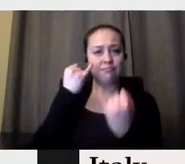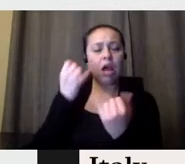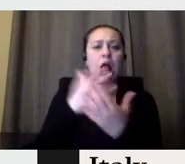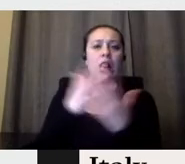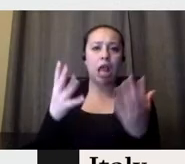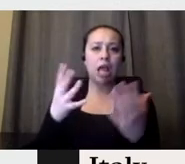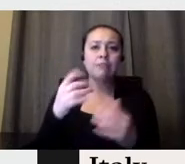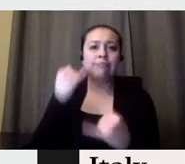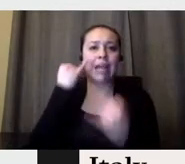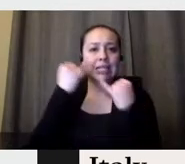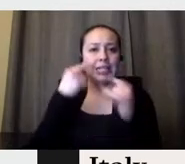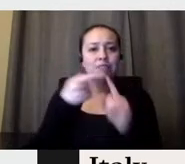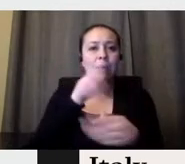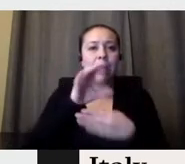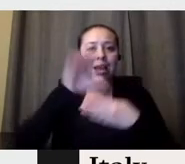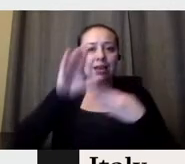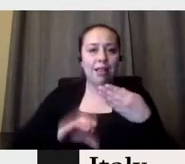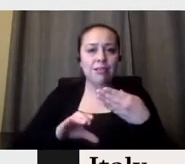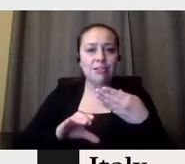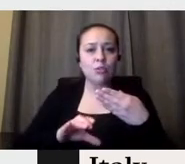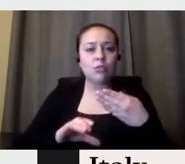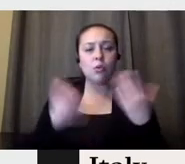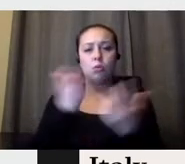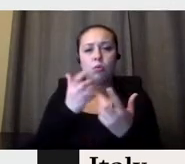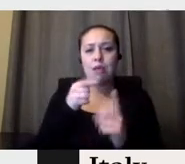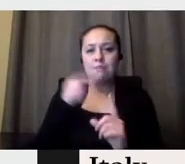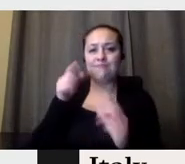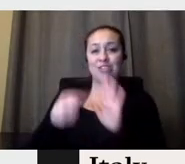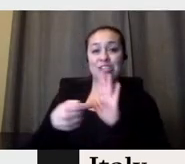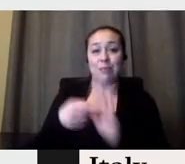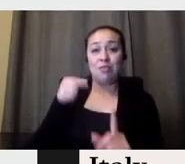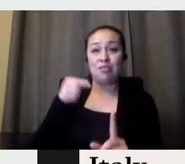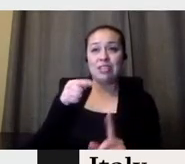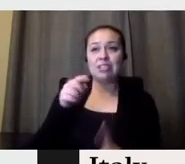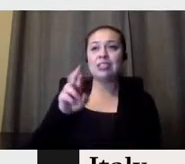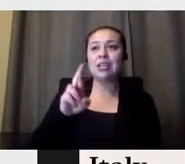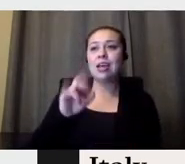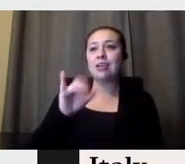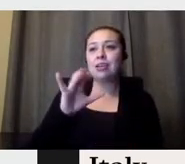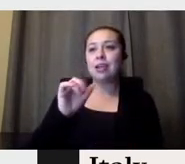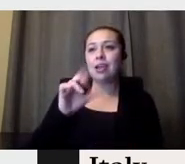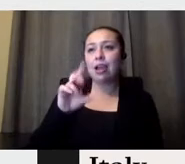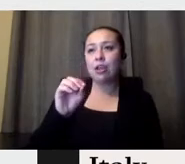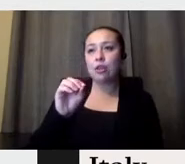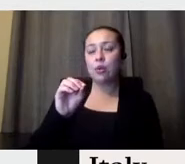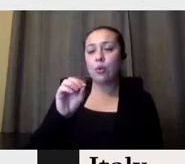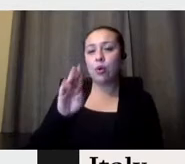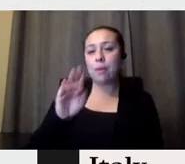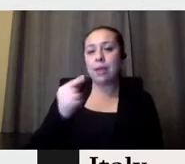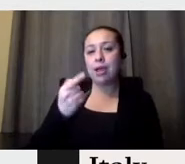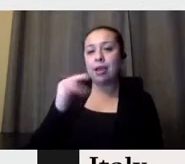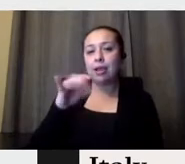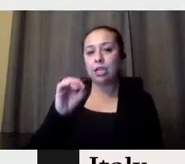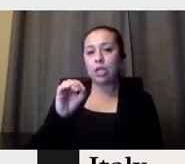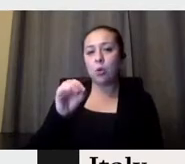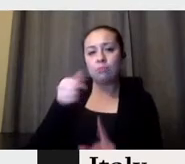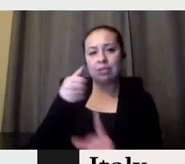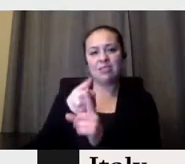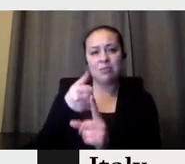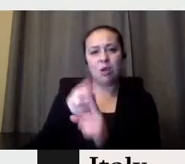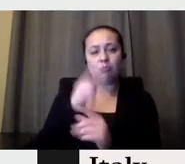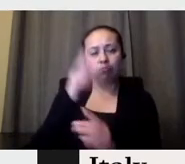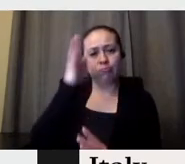different ways, like, for example, this one, when this Ricardo realized that Massimo has seven letters, the same as